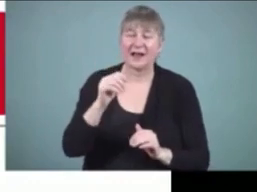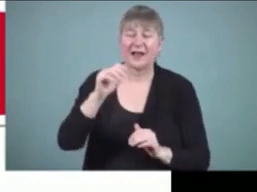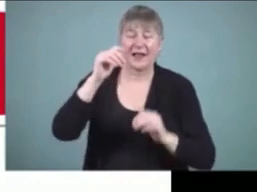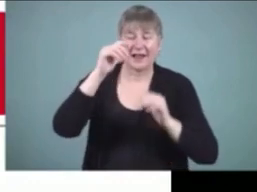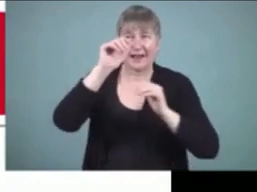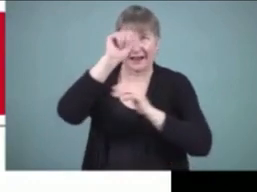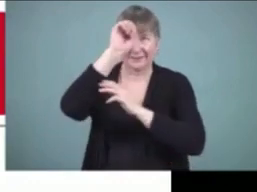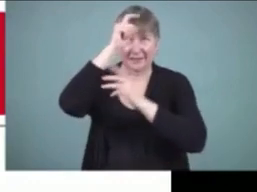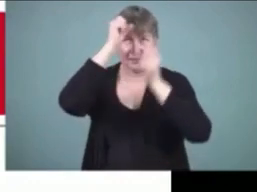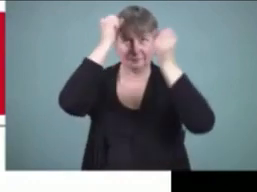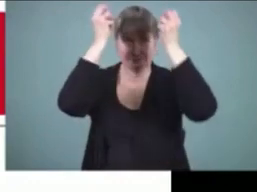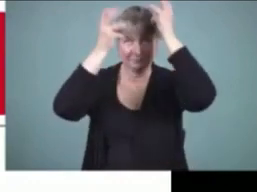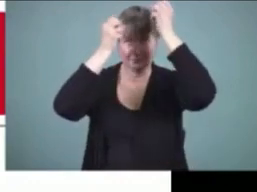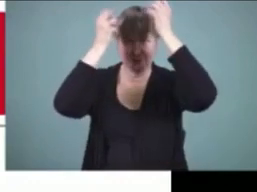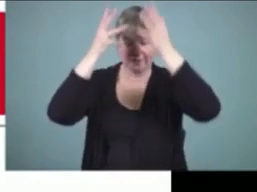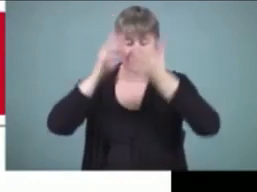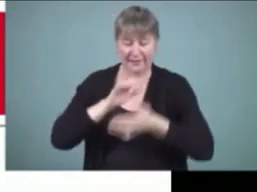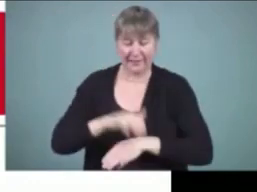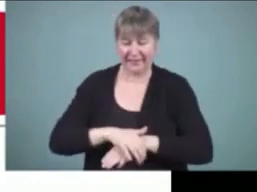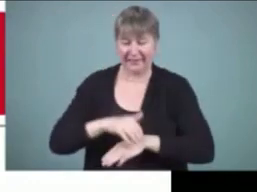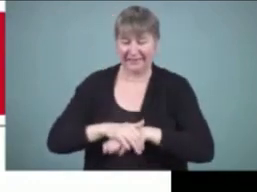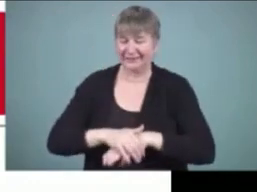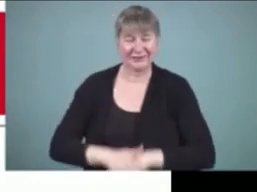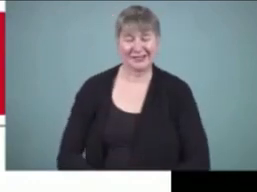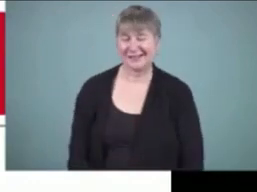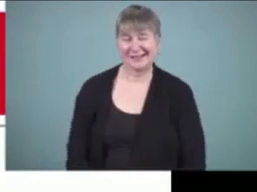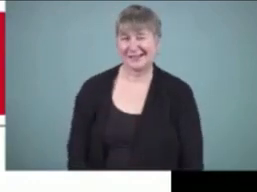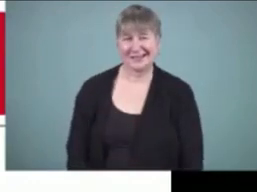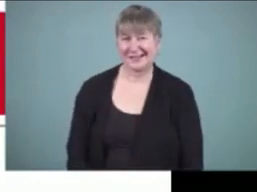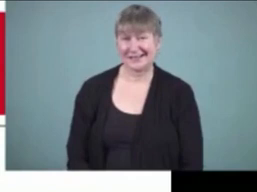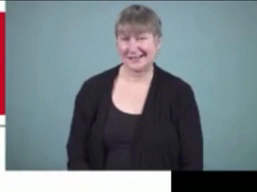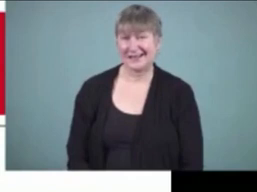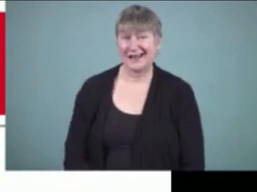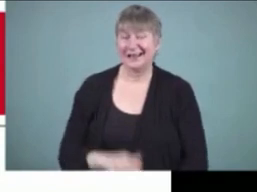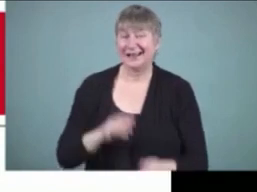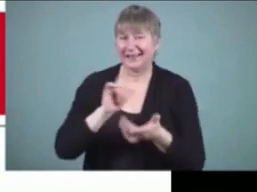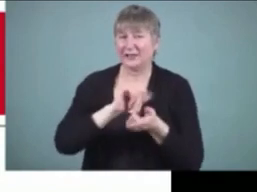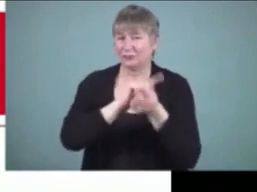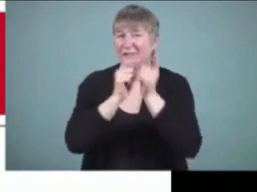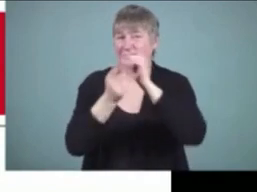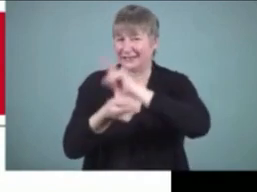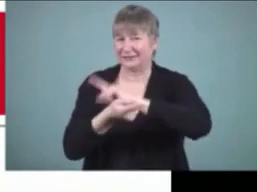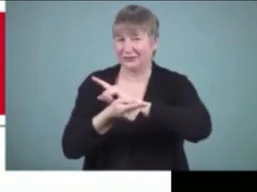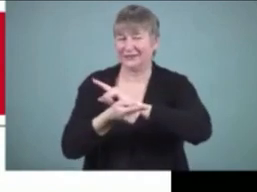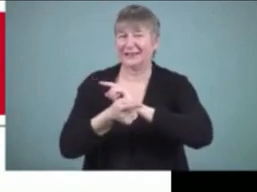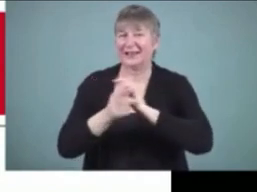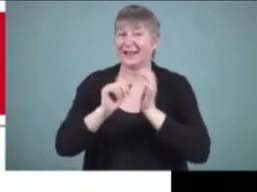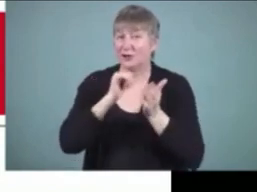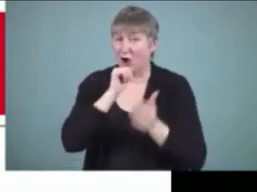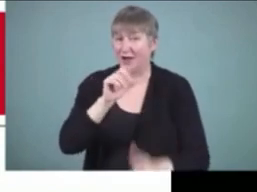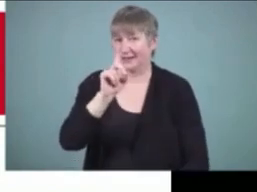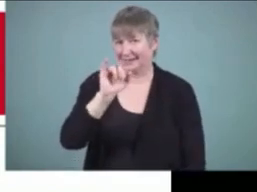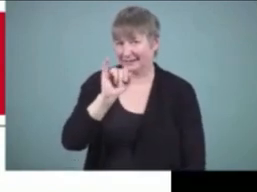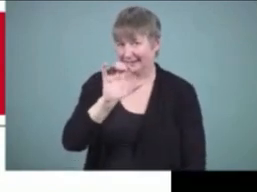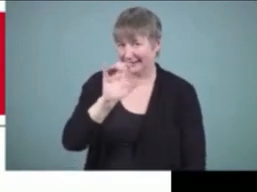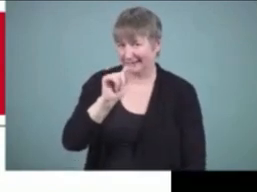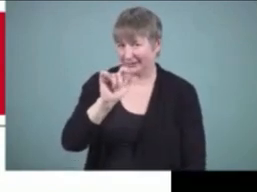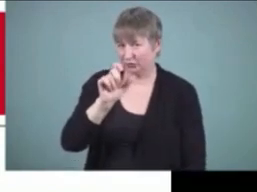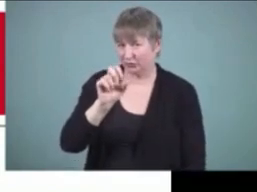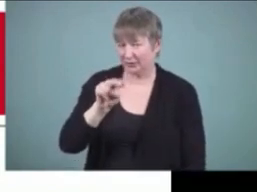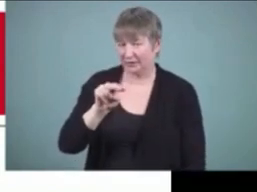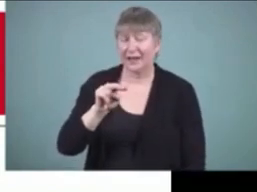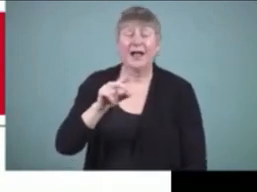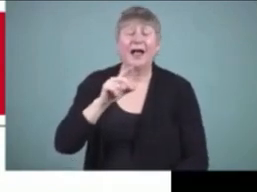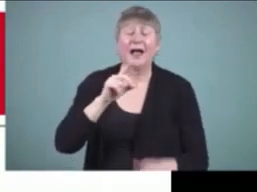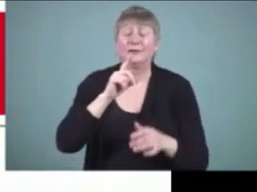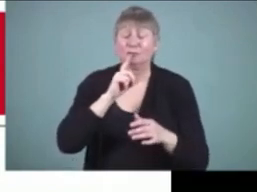and write in english that isn't that isn't dictation that's translation and that is one of the most complex